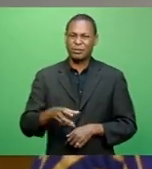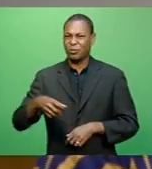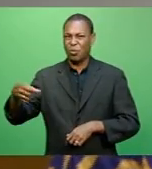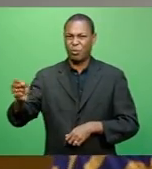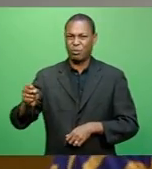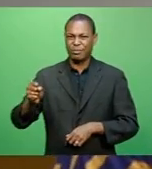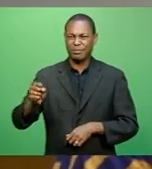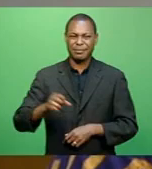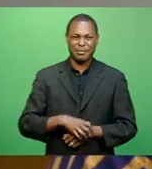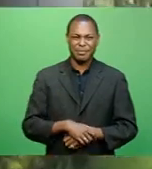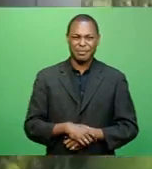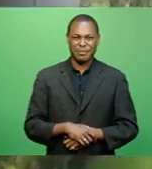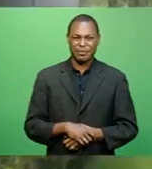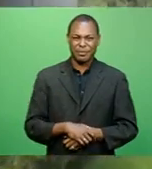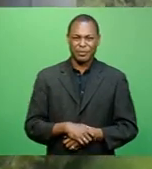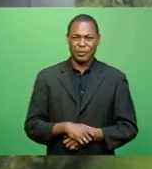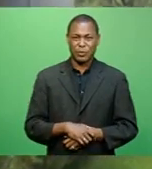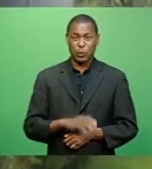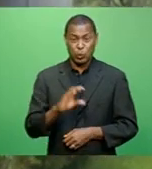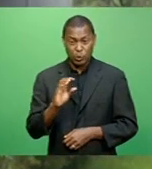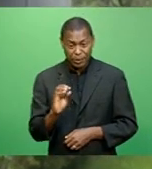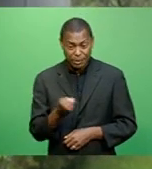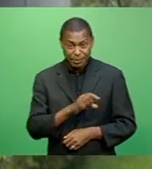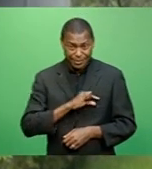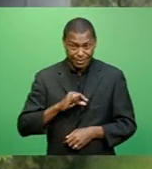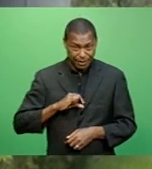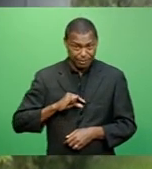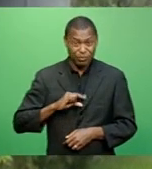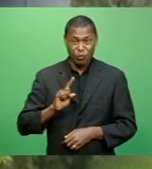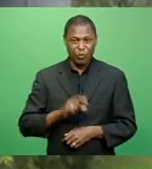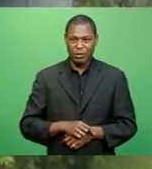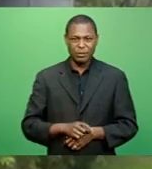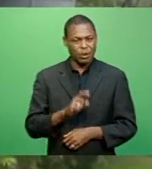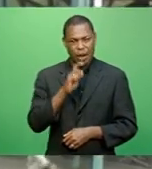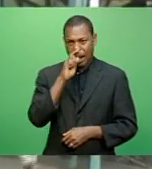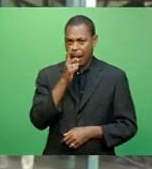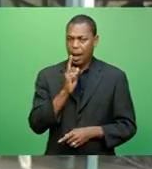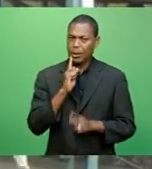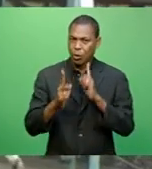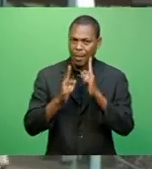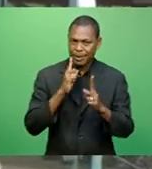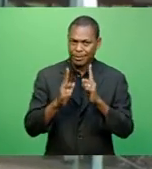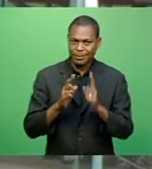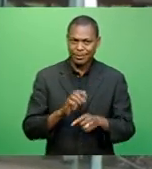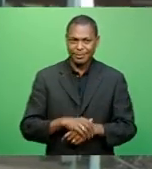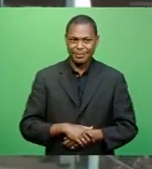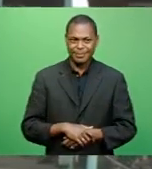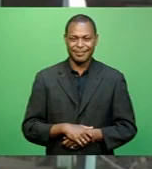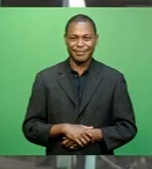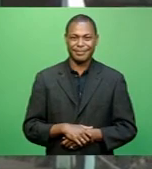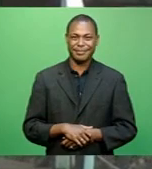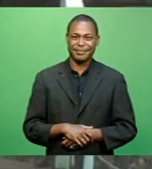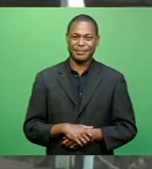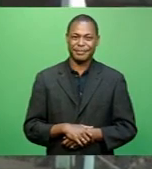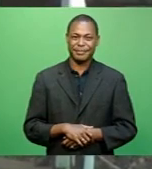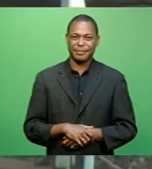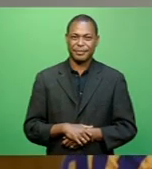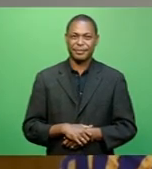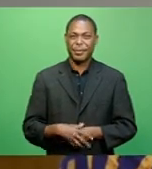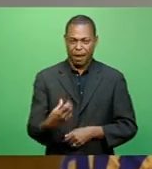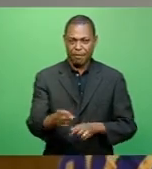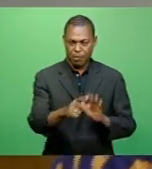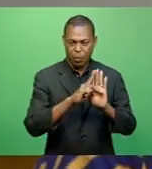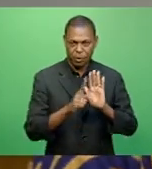we cannot comment on that because any of those regarding the staff policies,